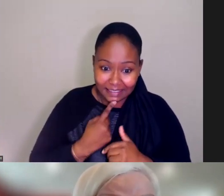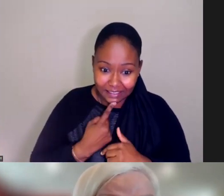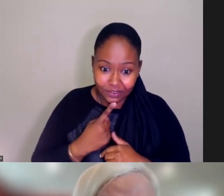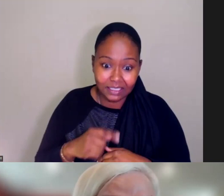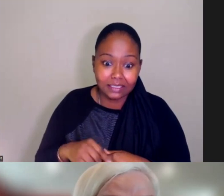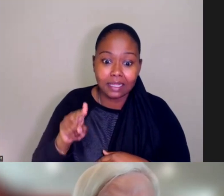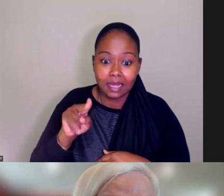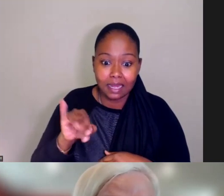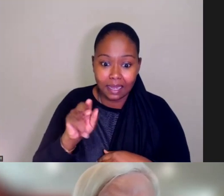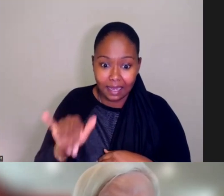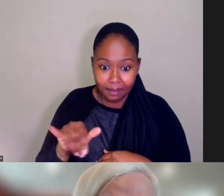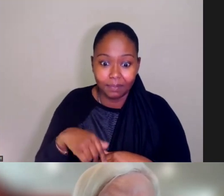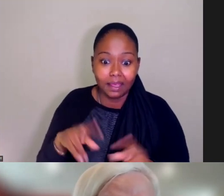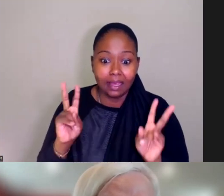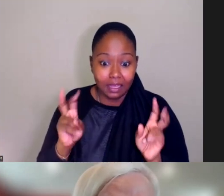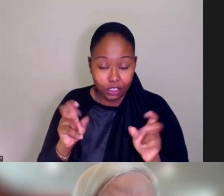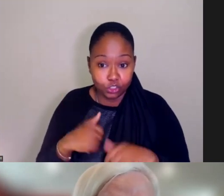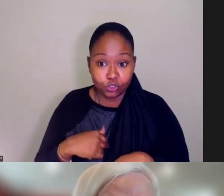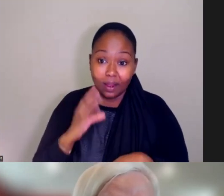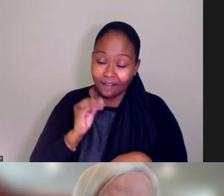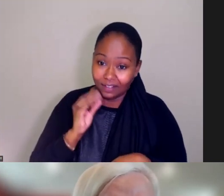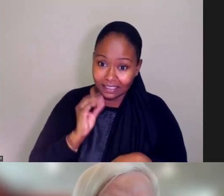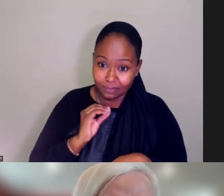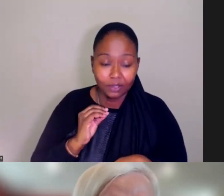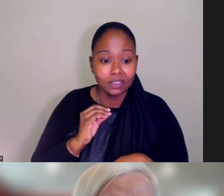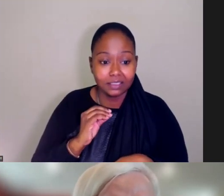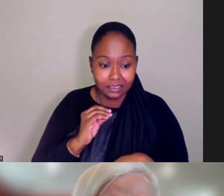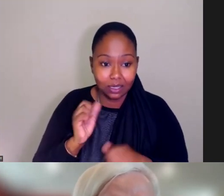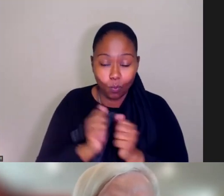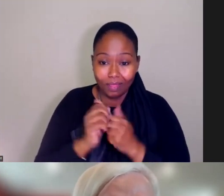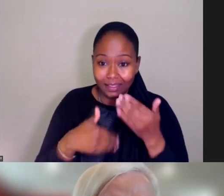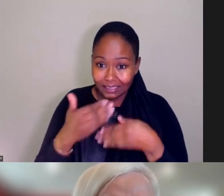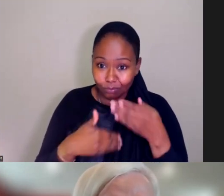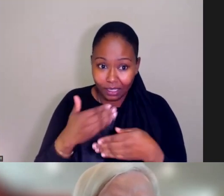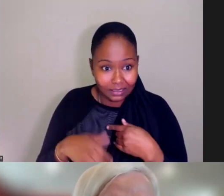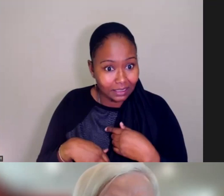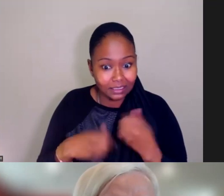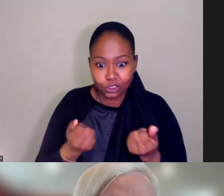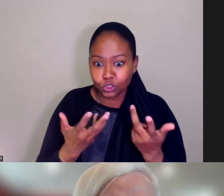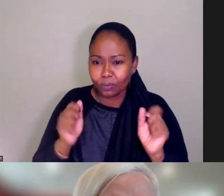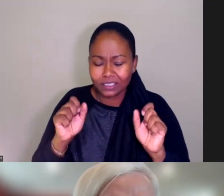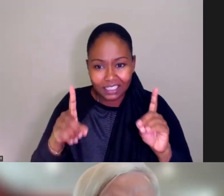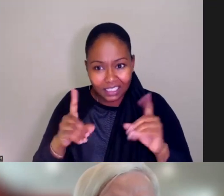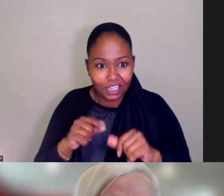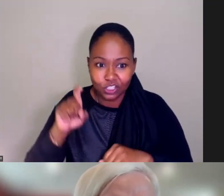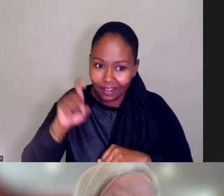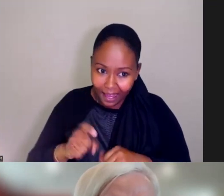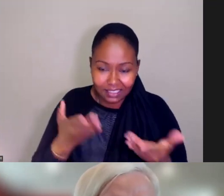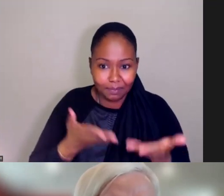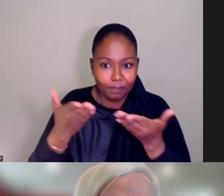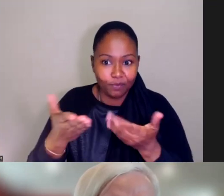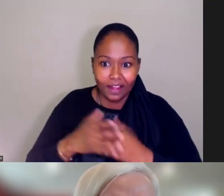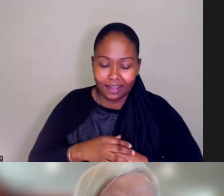um, experienced it going through this process. Um, and there's just so much education out there that has to be provided,